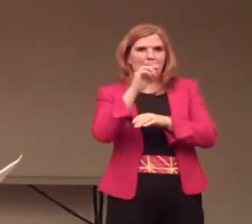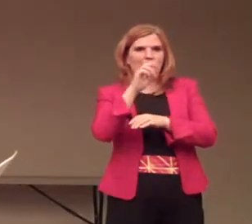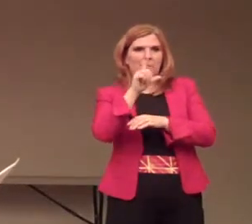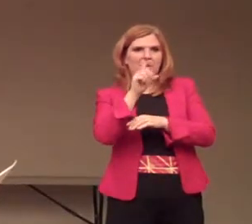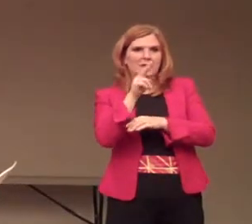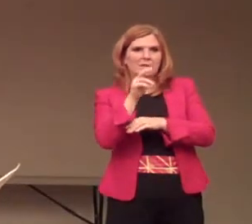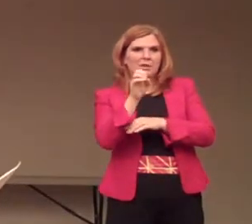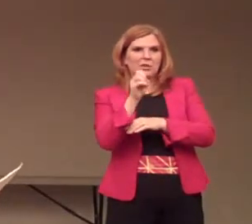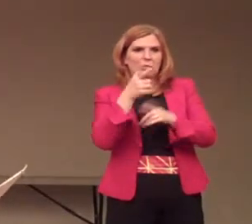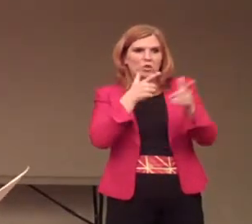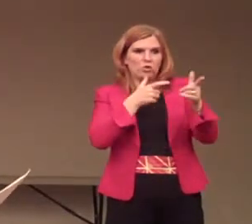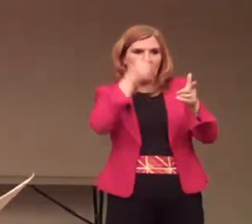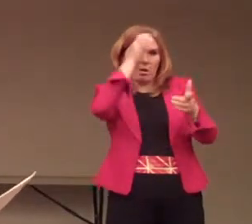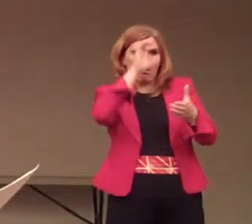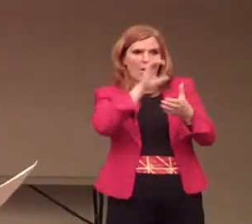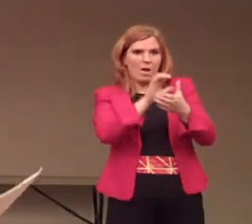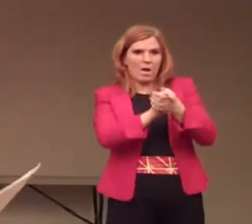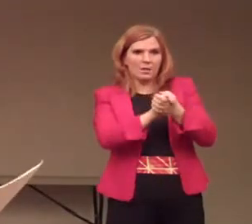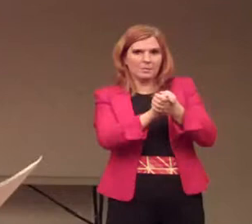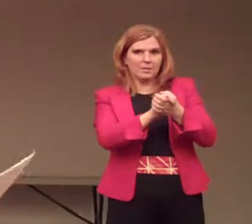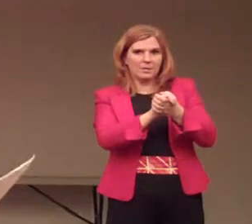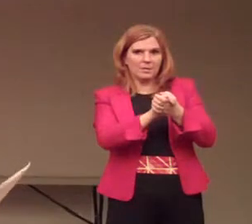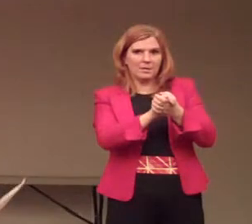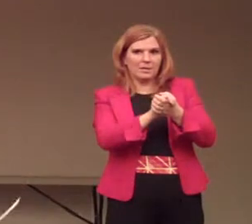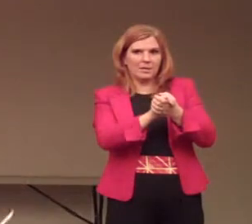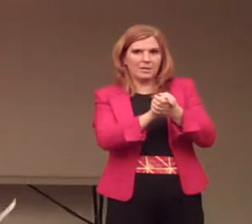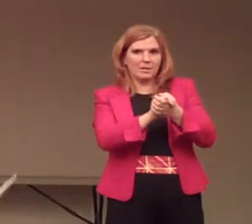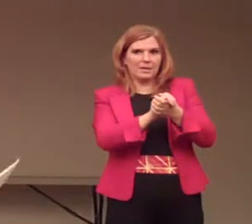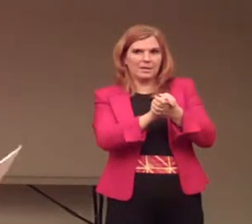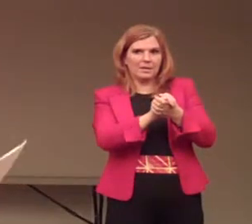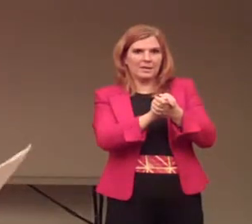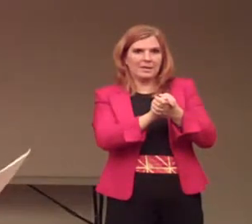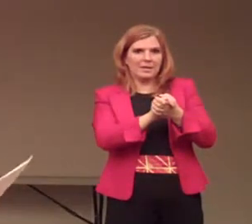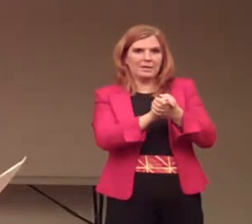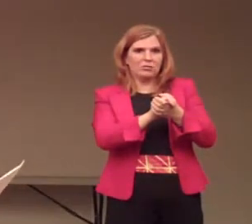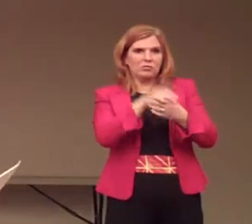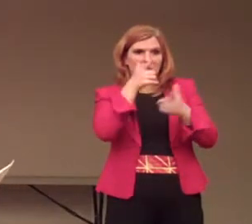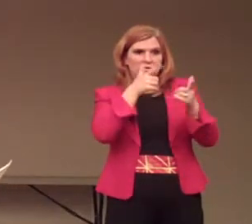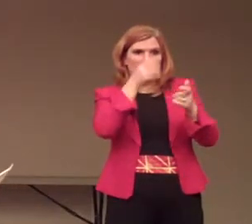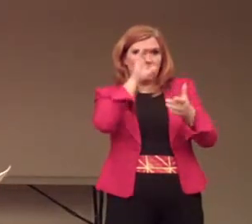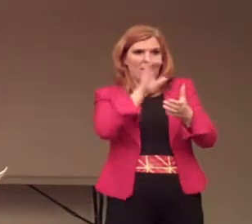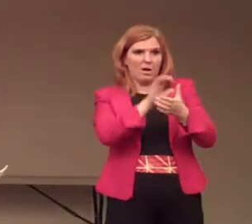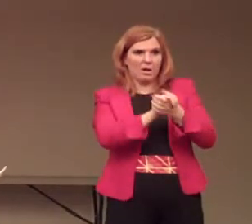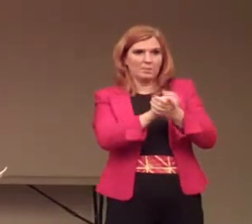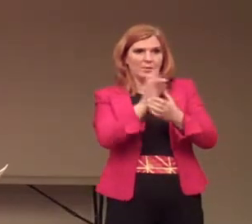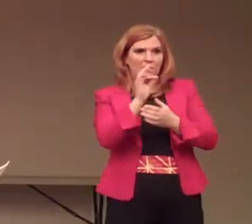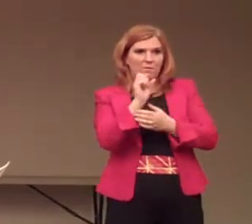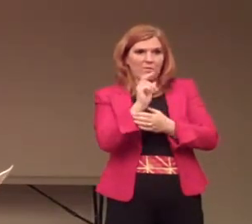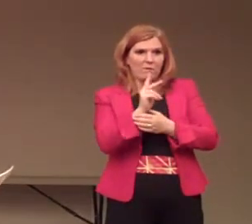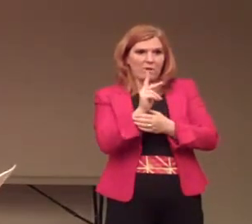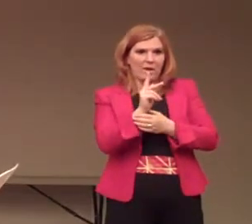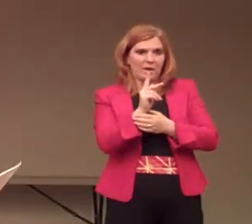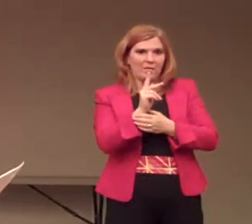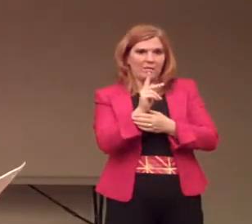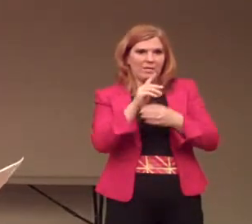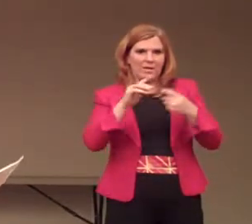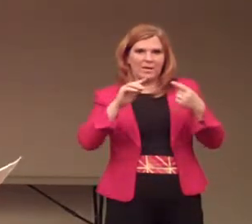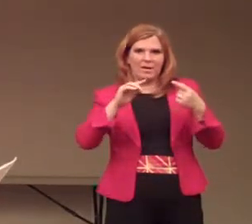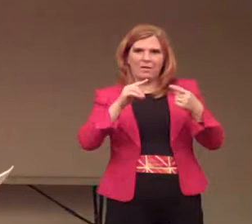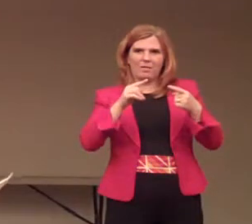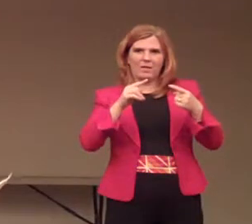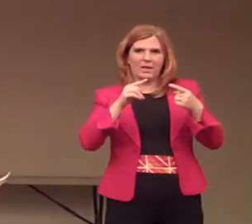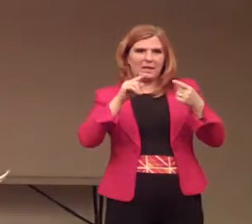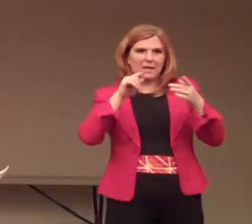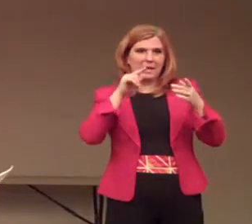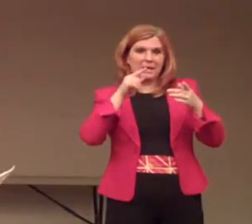Mamie Lewis shot her husband, I mean, Mamie Leslie shot her husband, Frank Leslie, inflicting a fatal